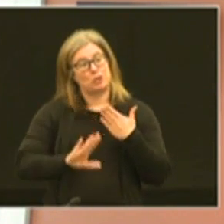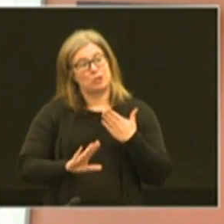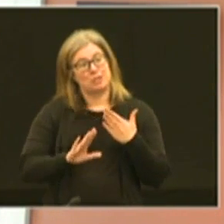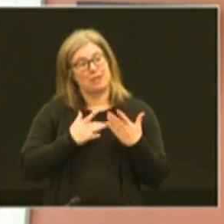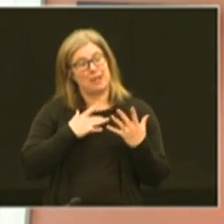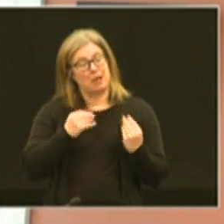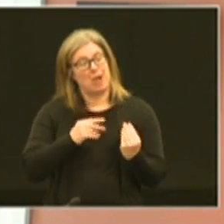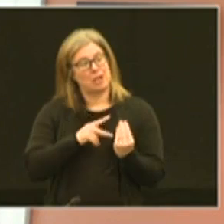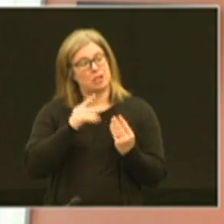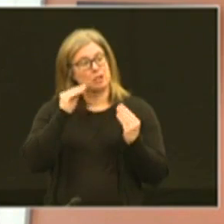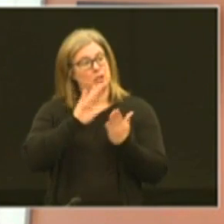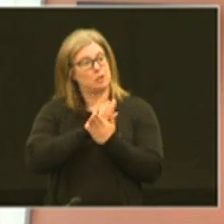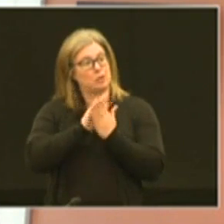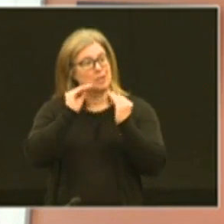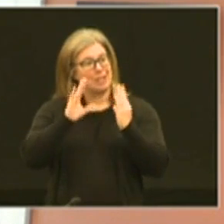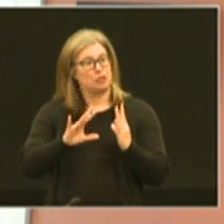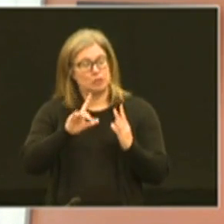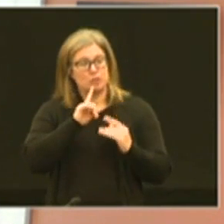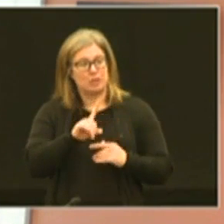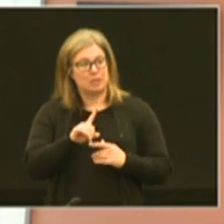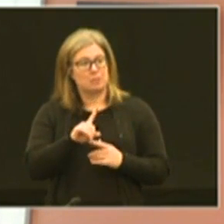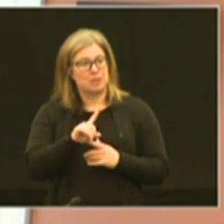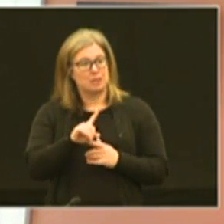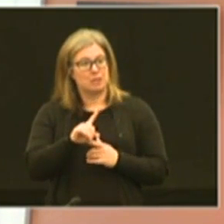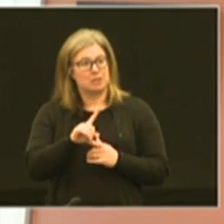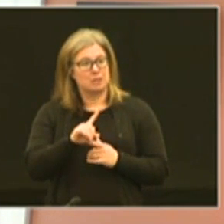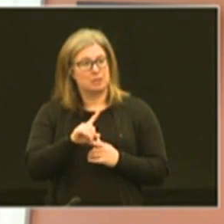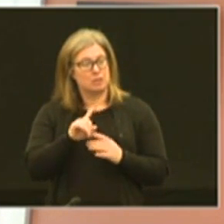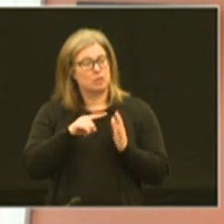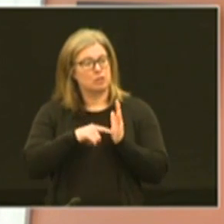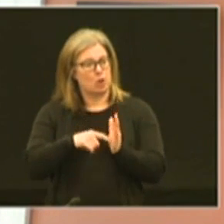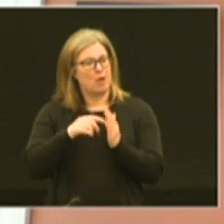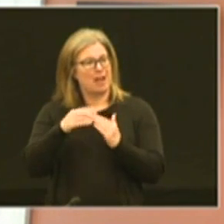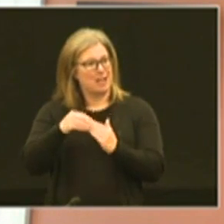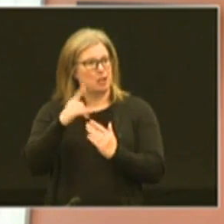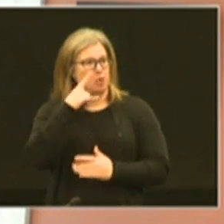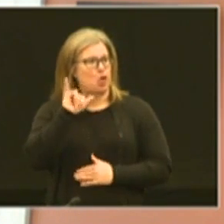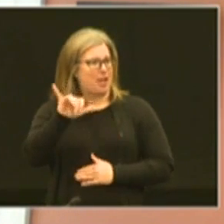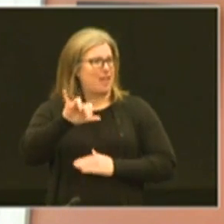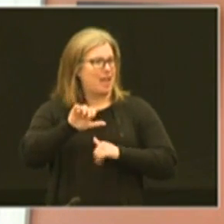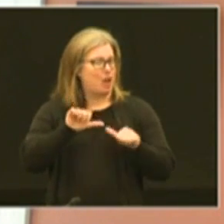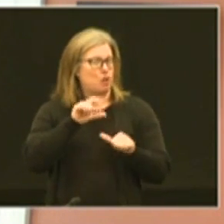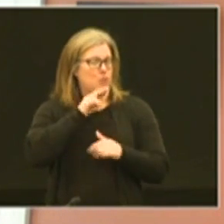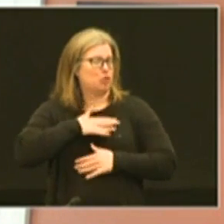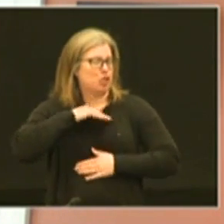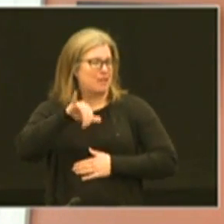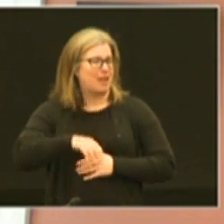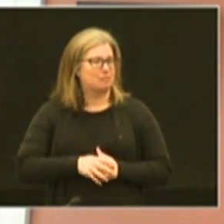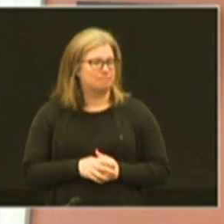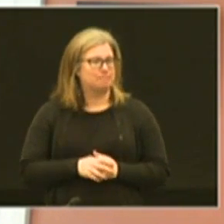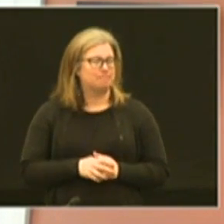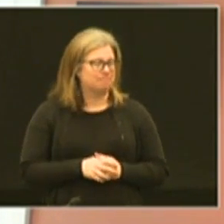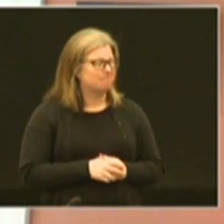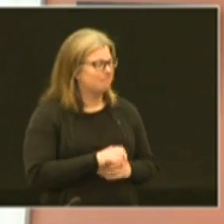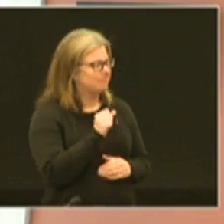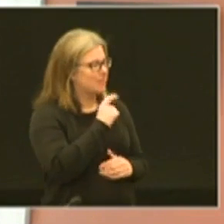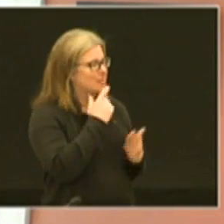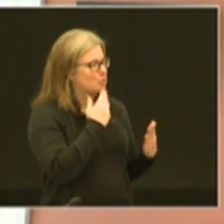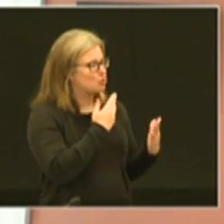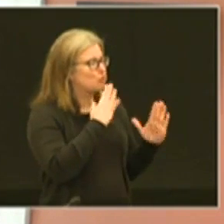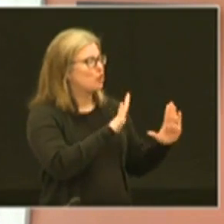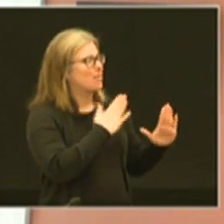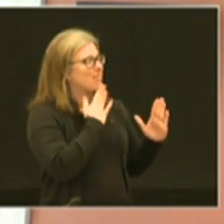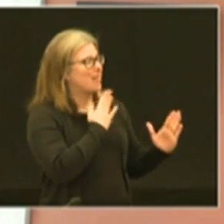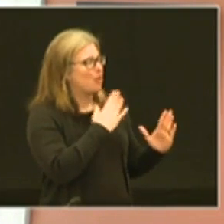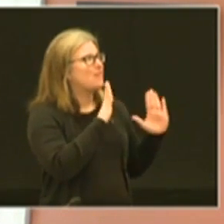and then the compassionate school teachers have really been showing what leadership looks like in that area so we appreciate that yeah that's great thank you